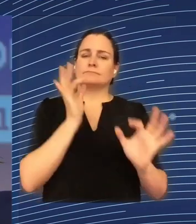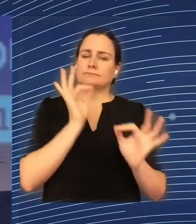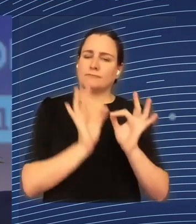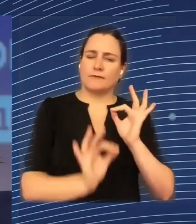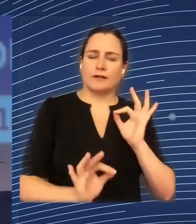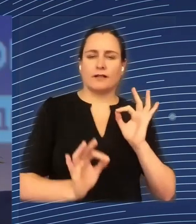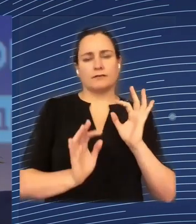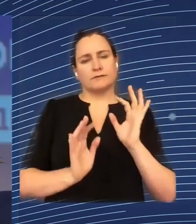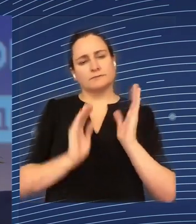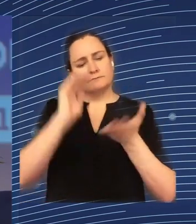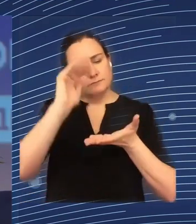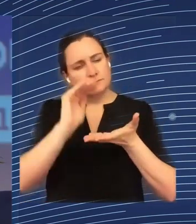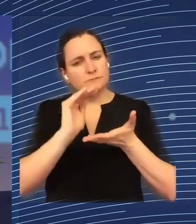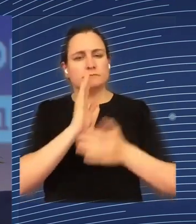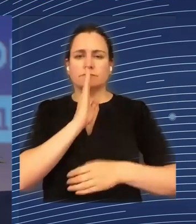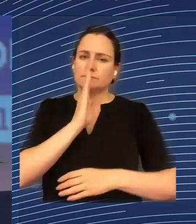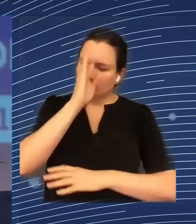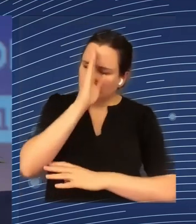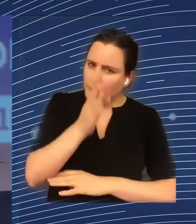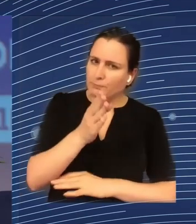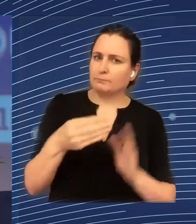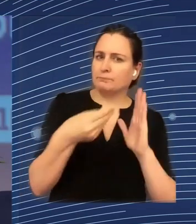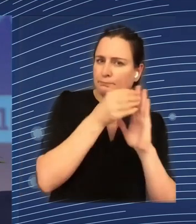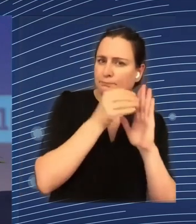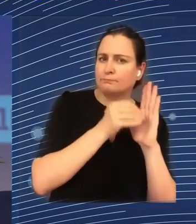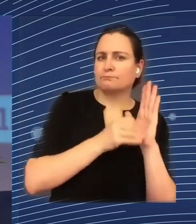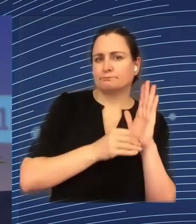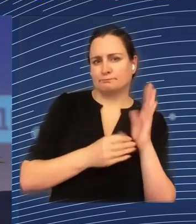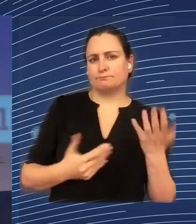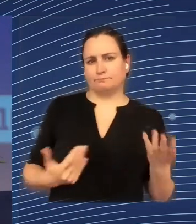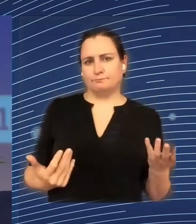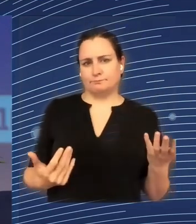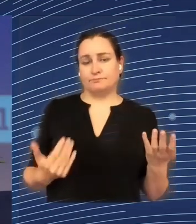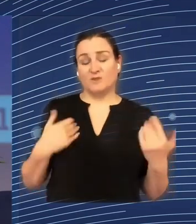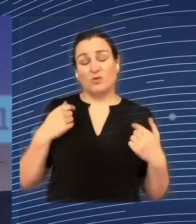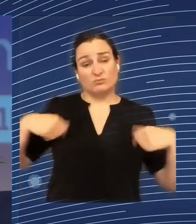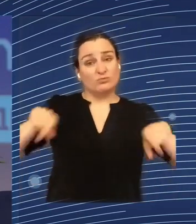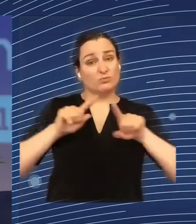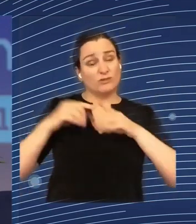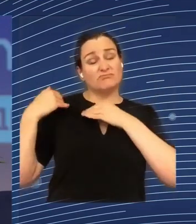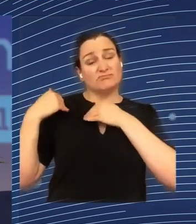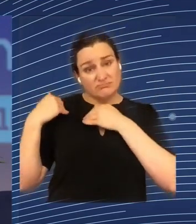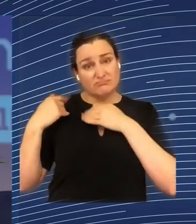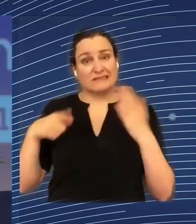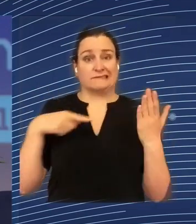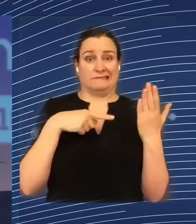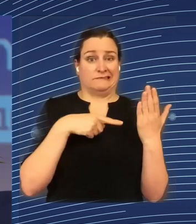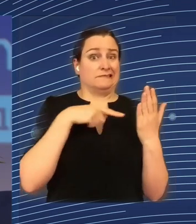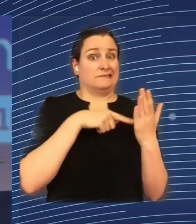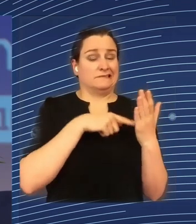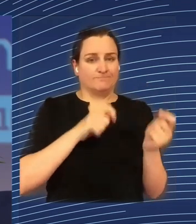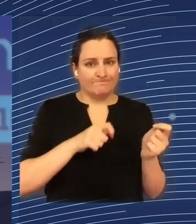plenty of attempts. Nevertheless, we have to rethink how to really make that. And for me,